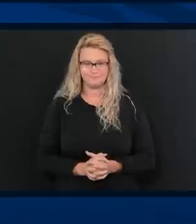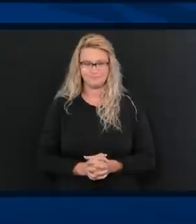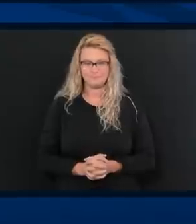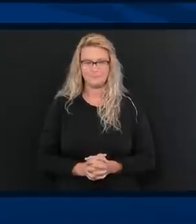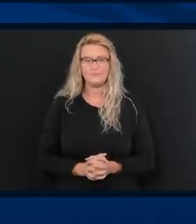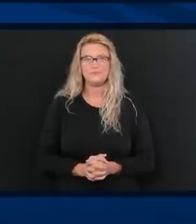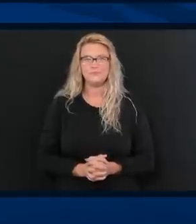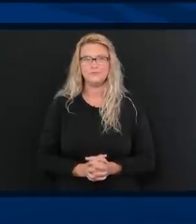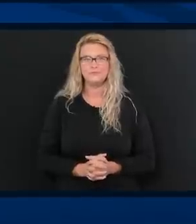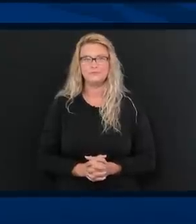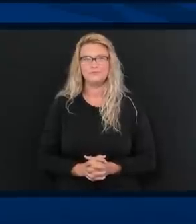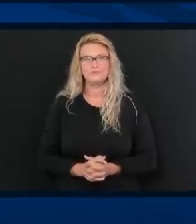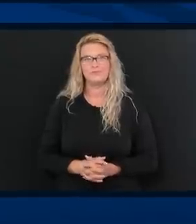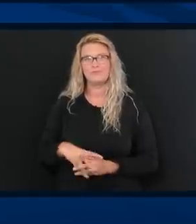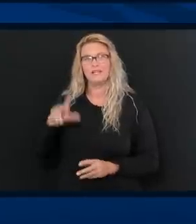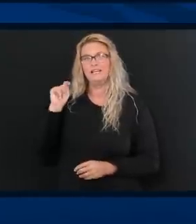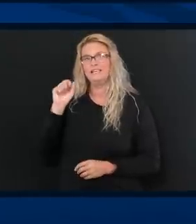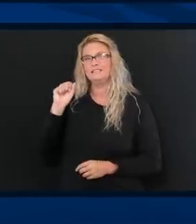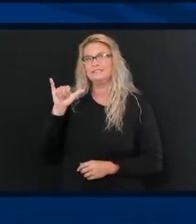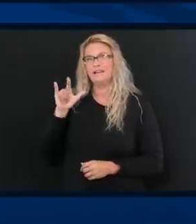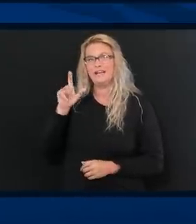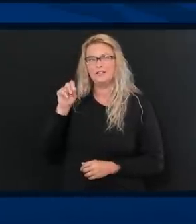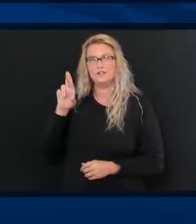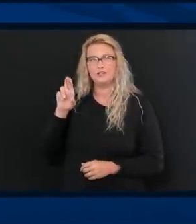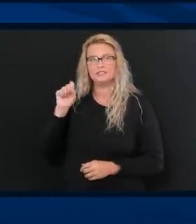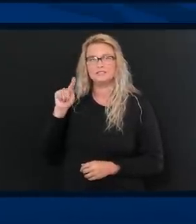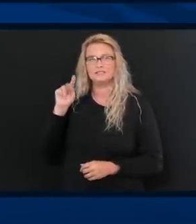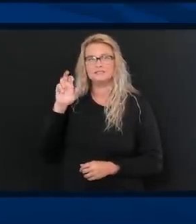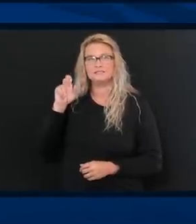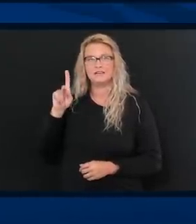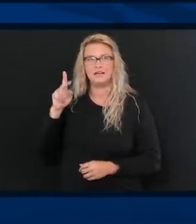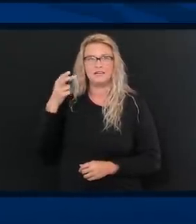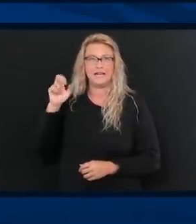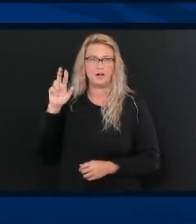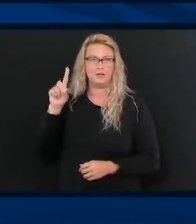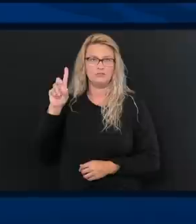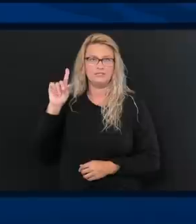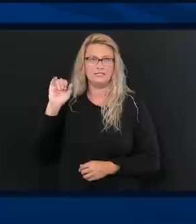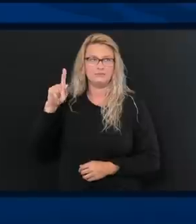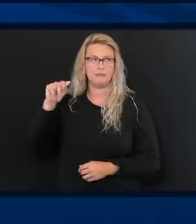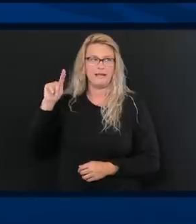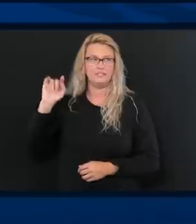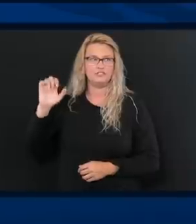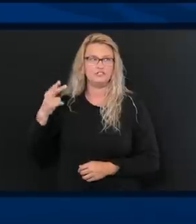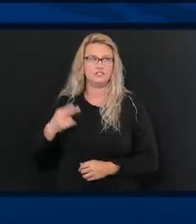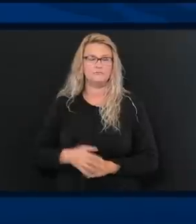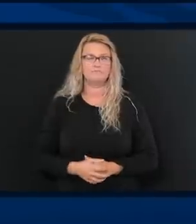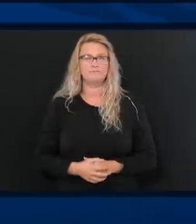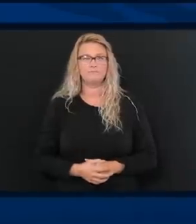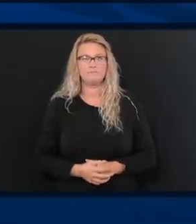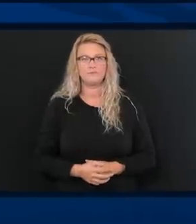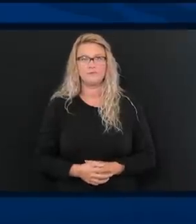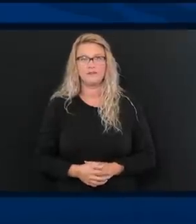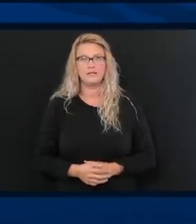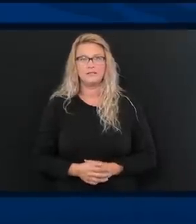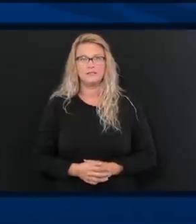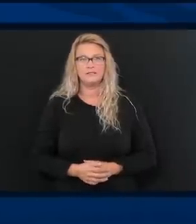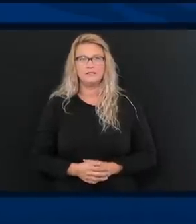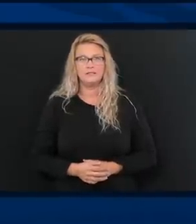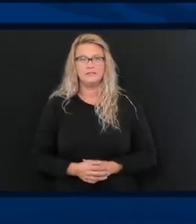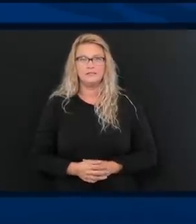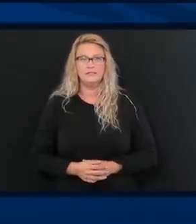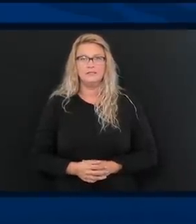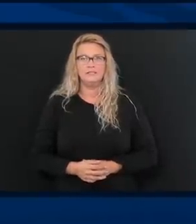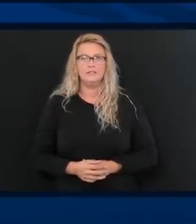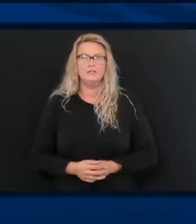All right. Thank you, Paul. Next, we'll go to Taylor Stuck with the Herald Dispatch. Hey everyone. It's Taylor with the Herald Dispatch. Um,